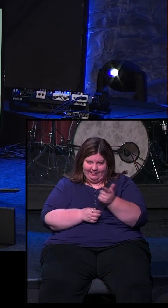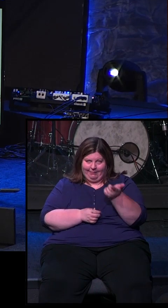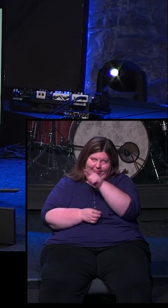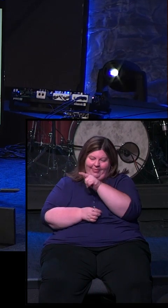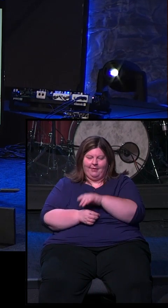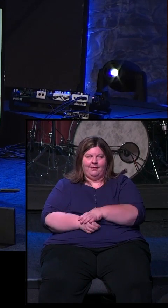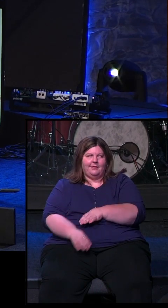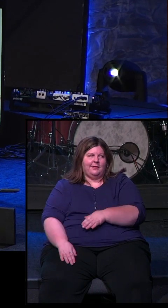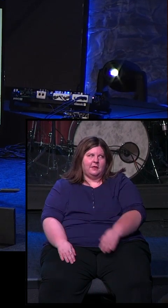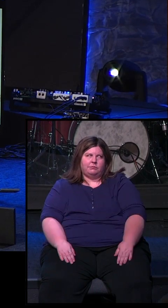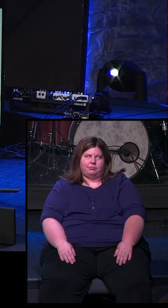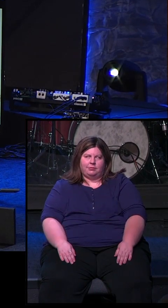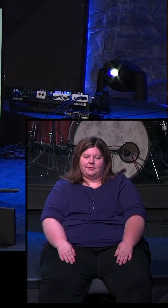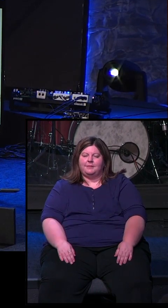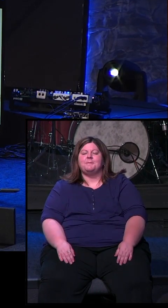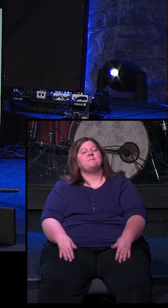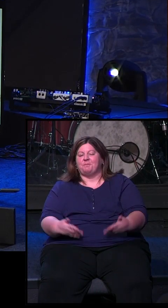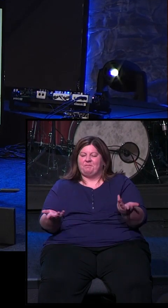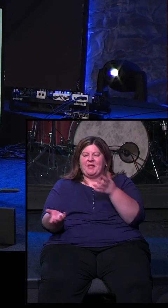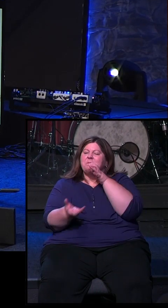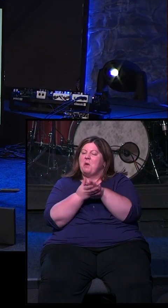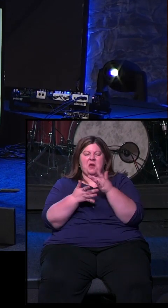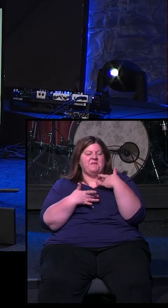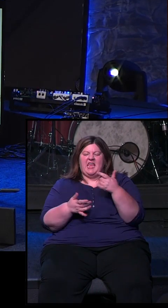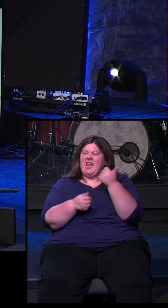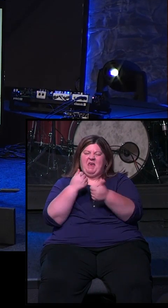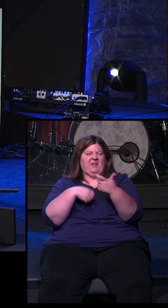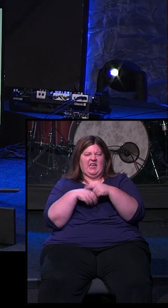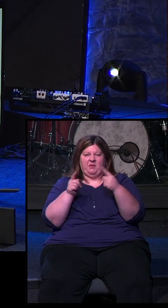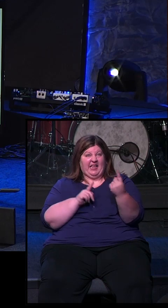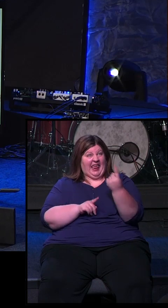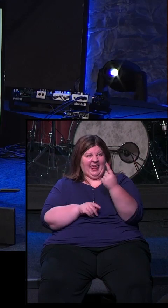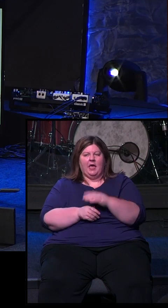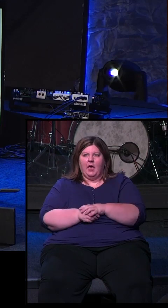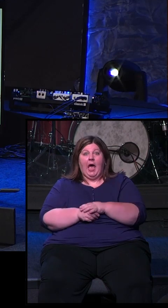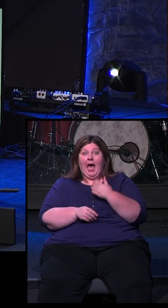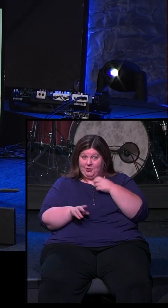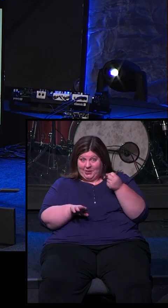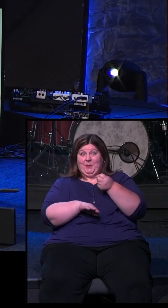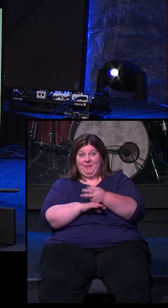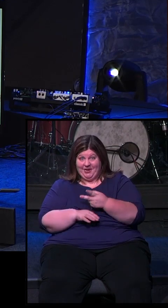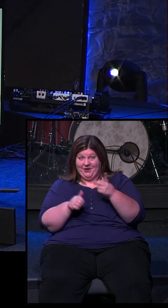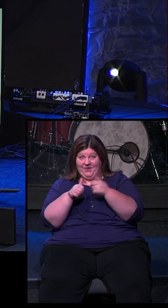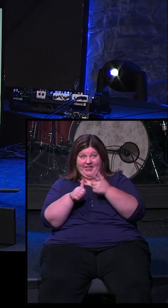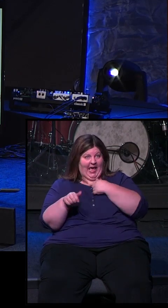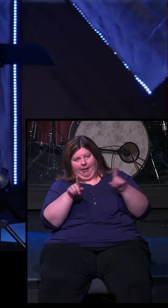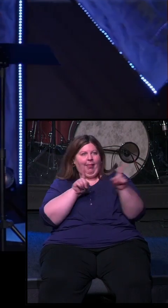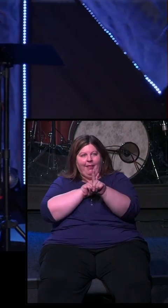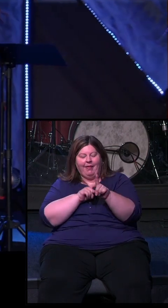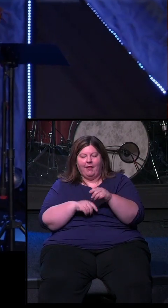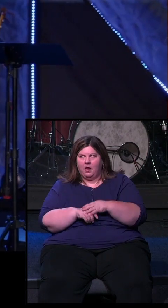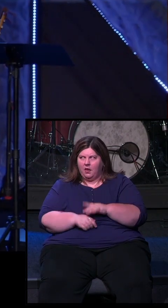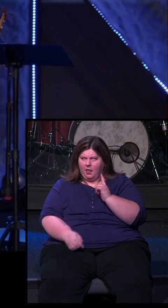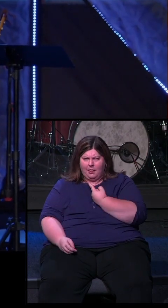Seriously. I'm not kidding. This is what she does with everybody who comes to our door. I try to beat her to the front door so this doesn't happen. I'm like, there's no way I'm doing